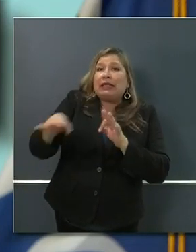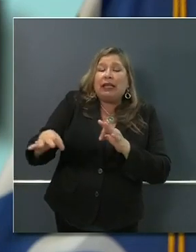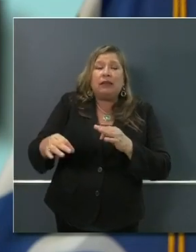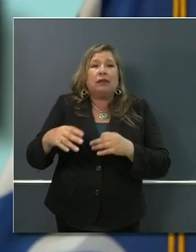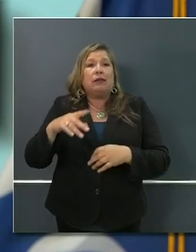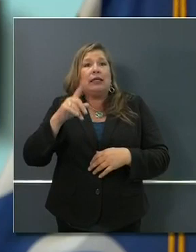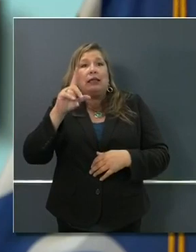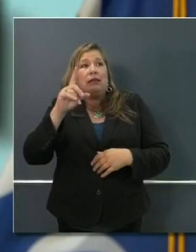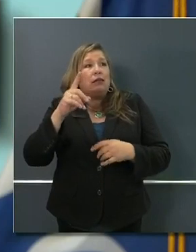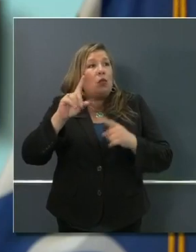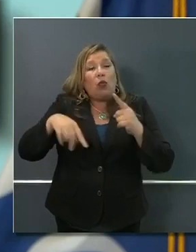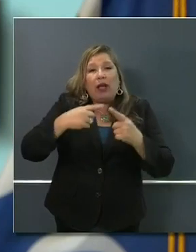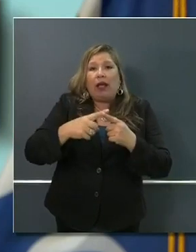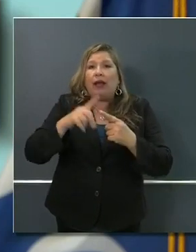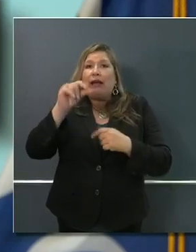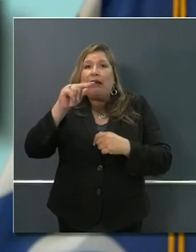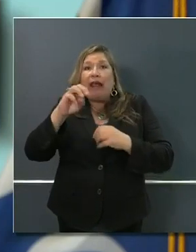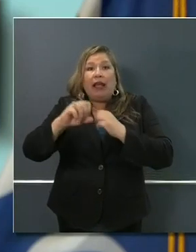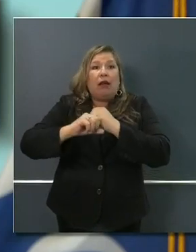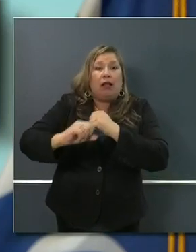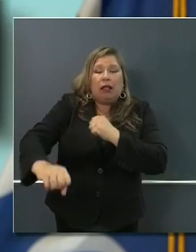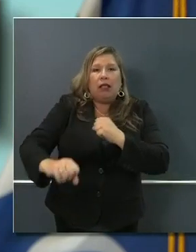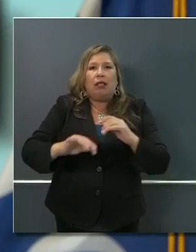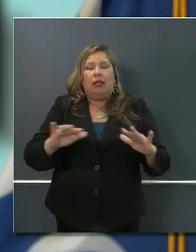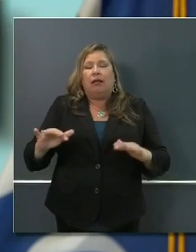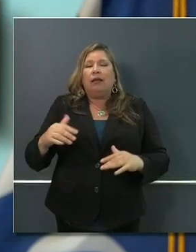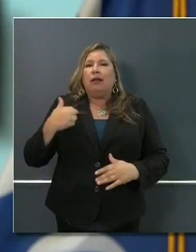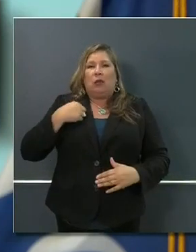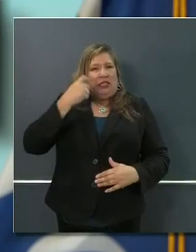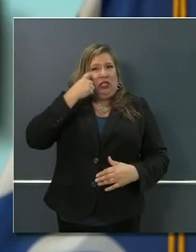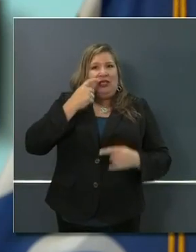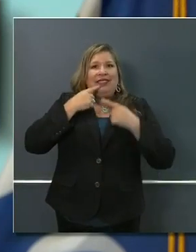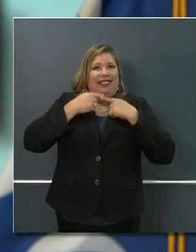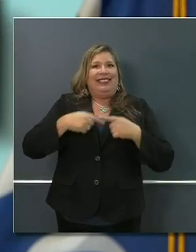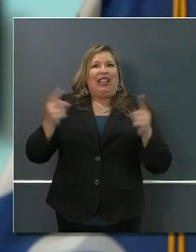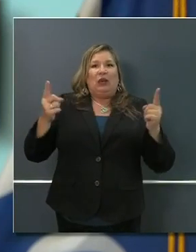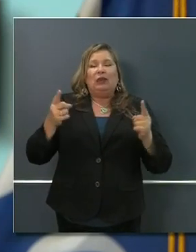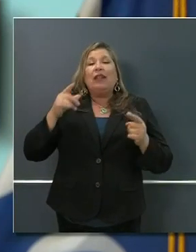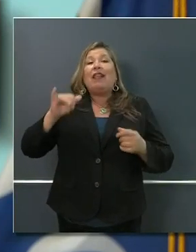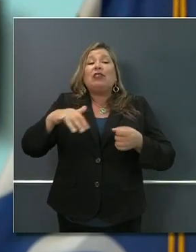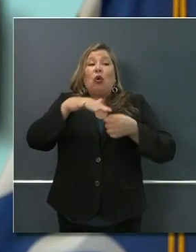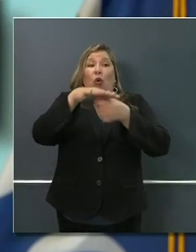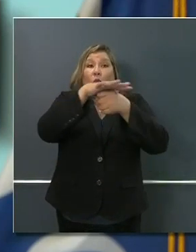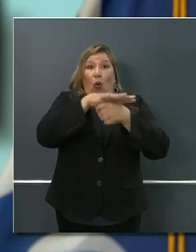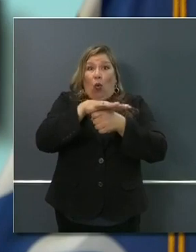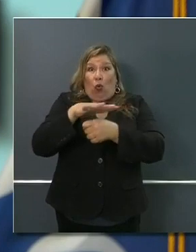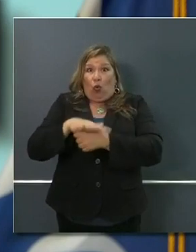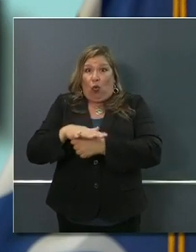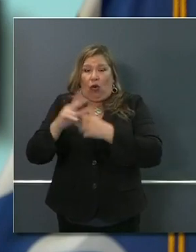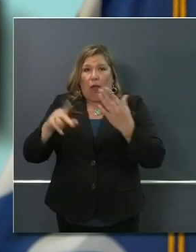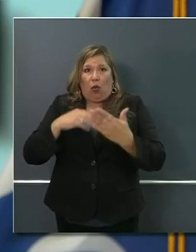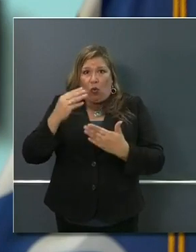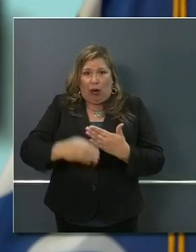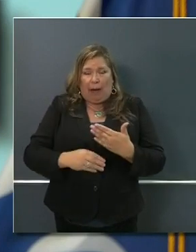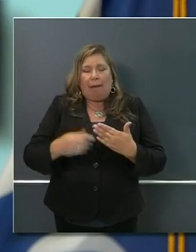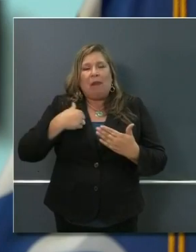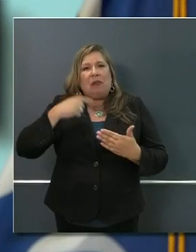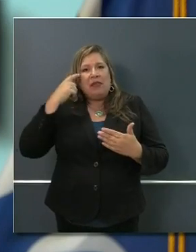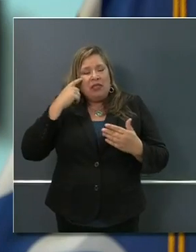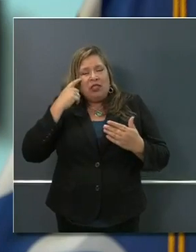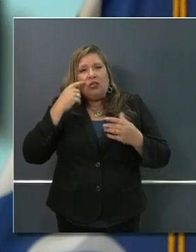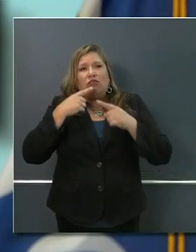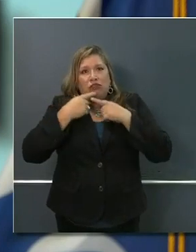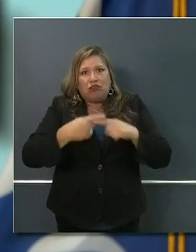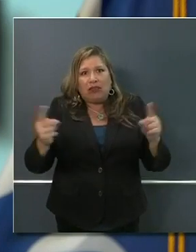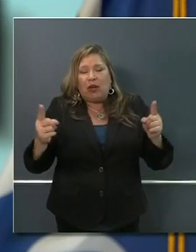we announced it as a local program, not as a state program, but as a local program. We put out the parameters that yes,